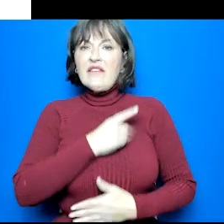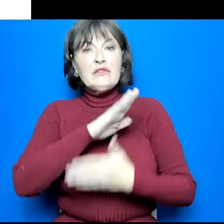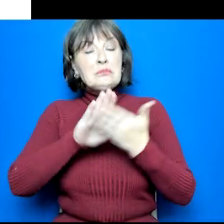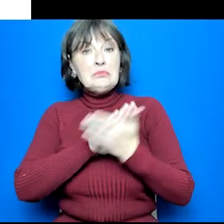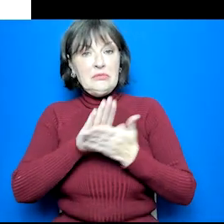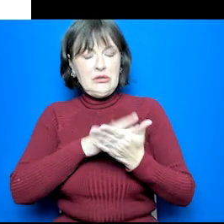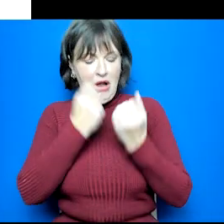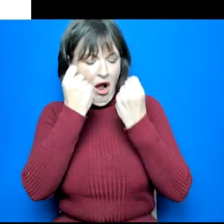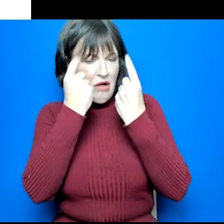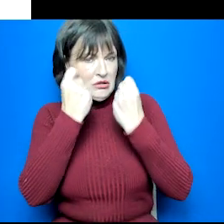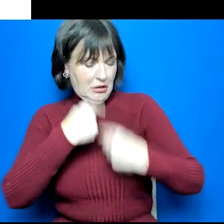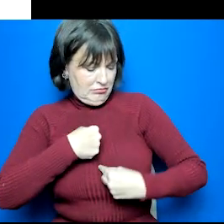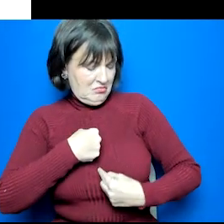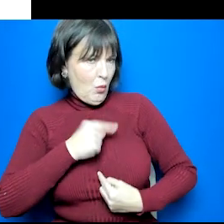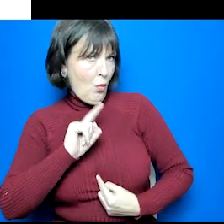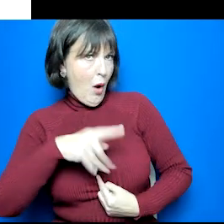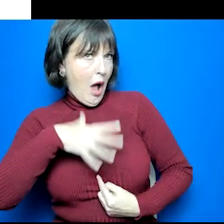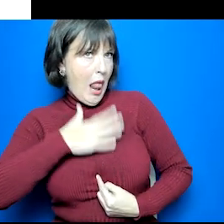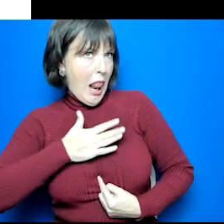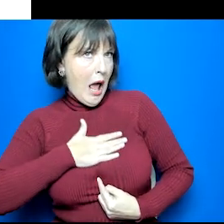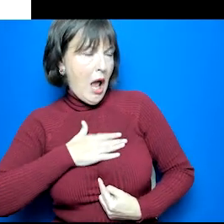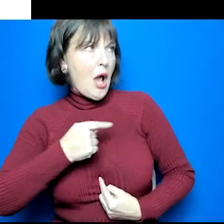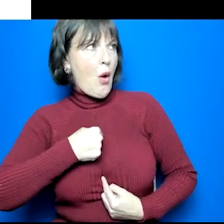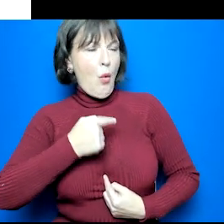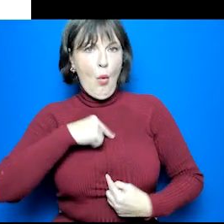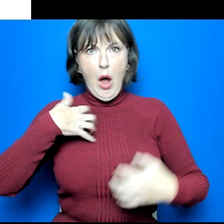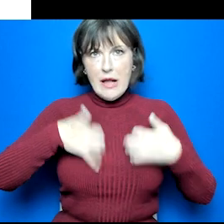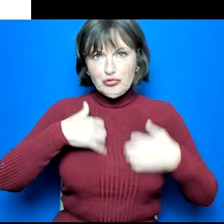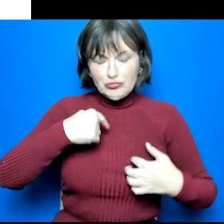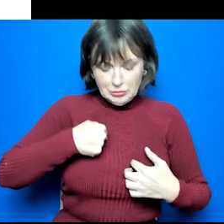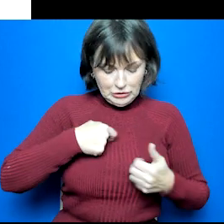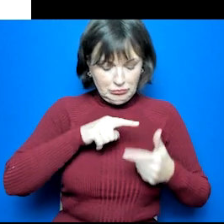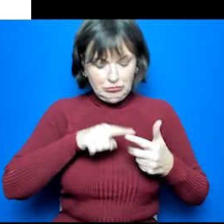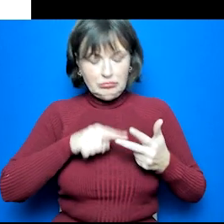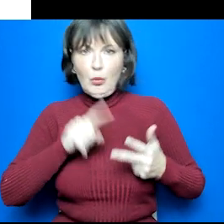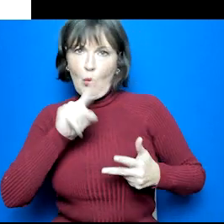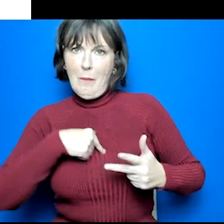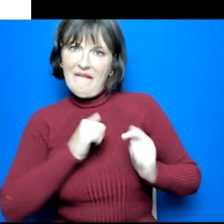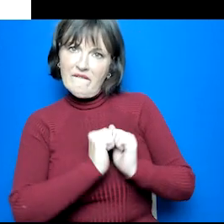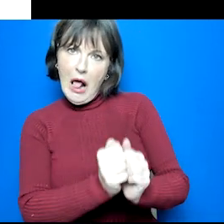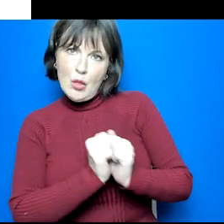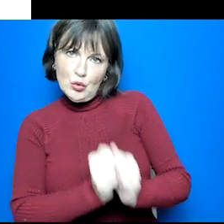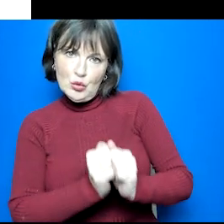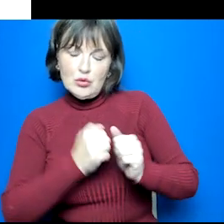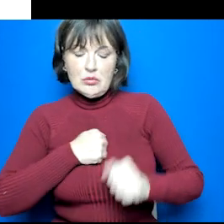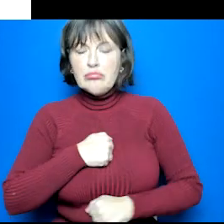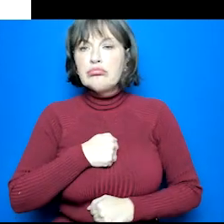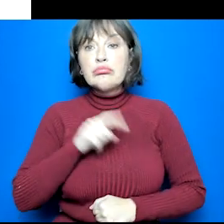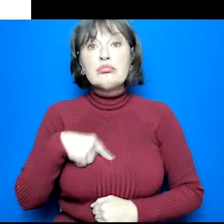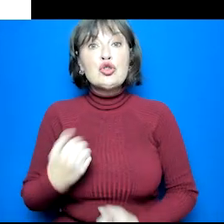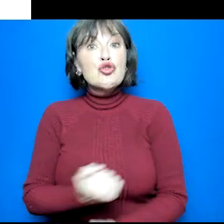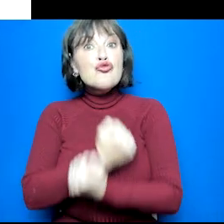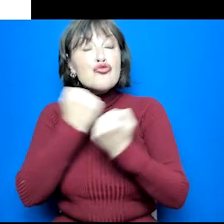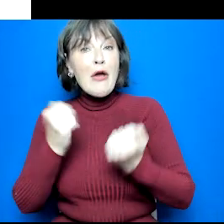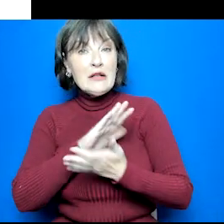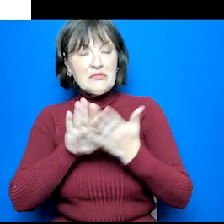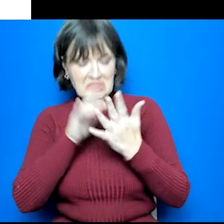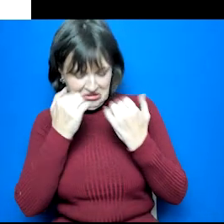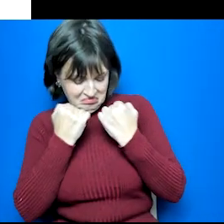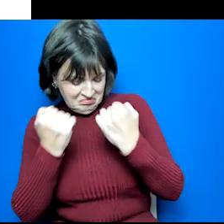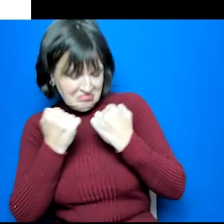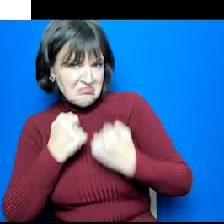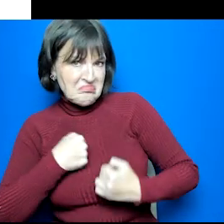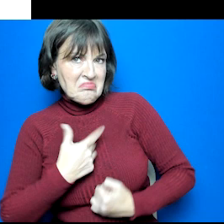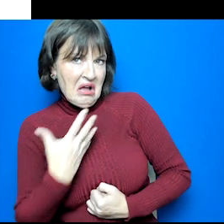all about understanding what you like, your interests, your values and what's important to you. Strengths is about understanding what you're good at